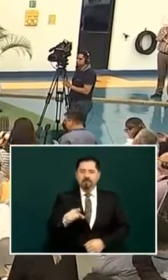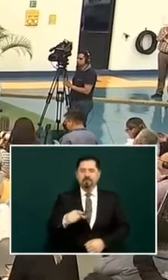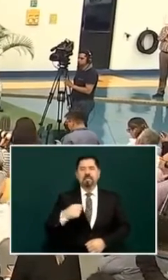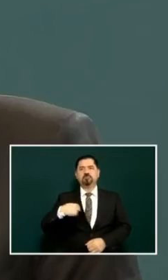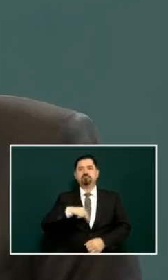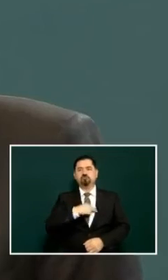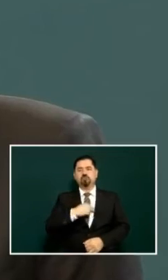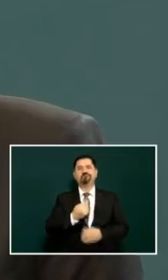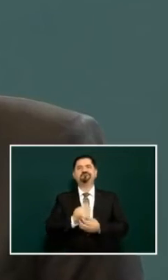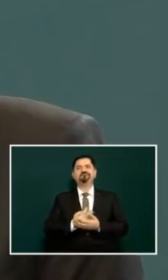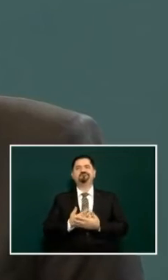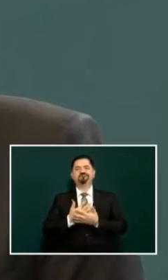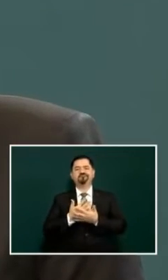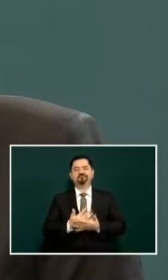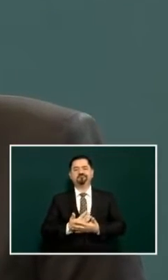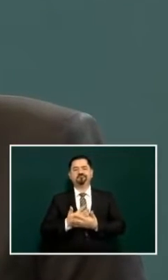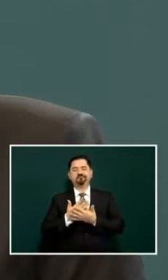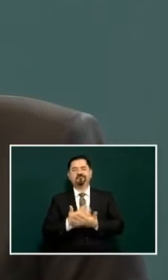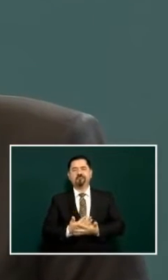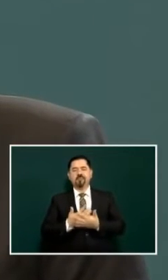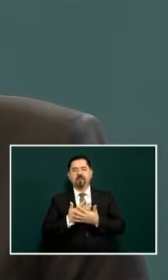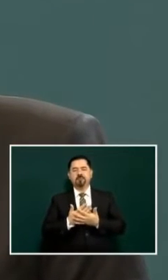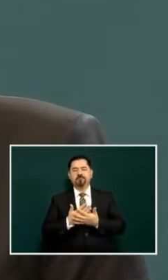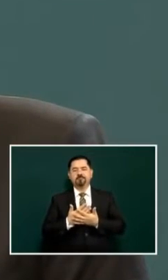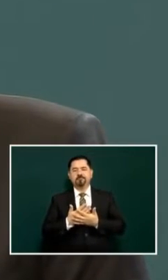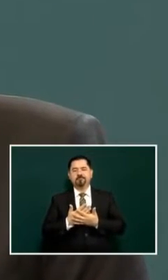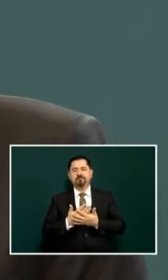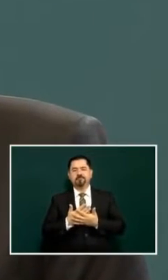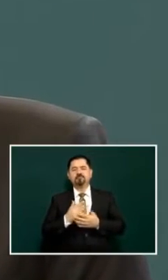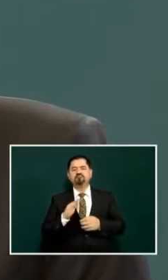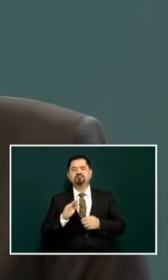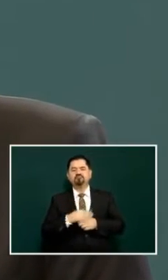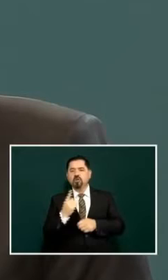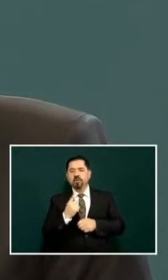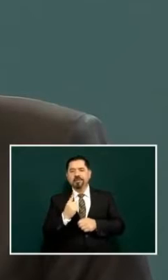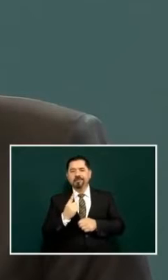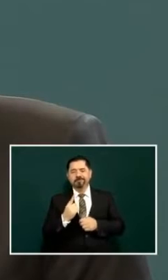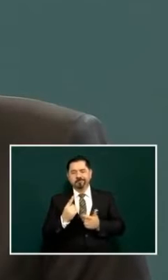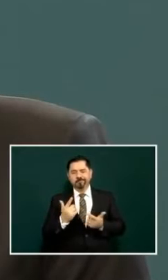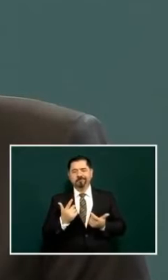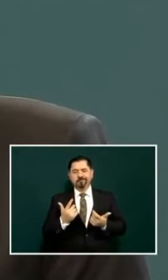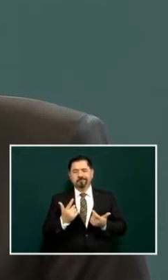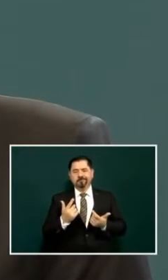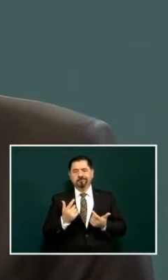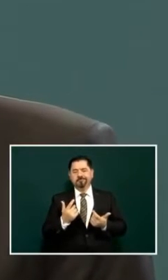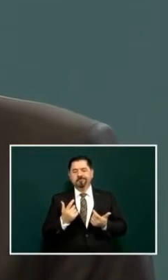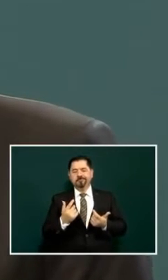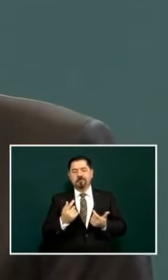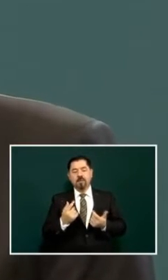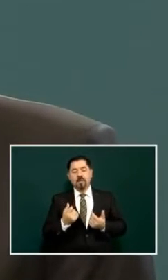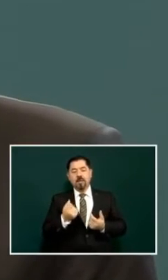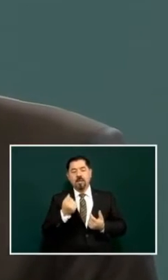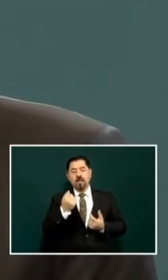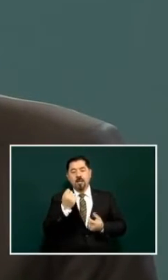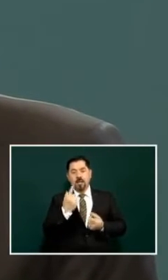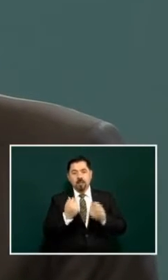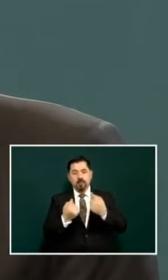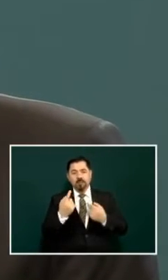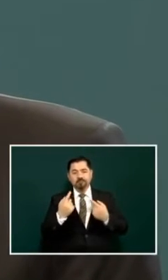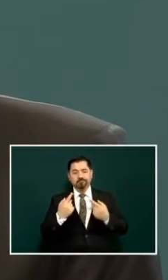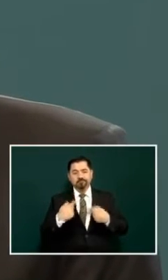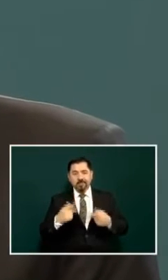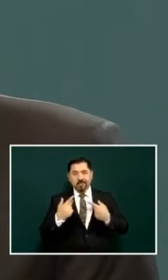this process judicial process to